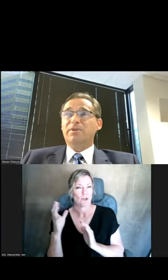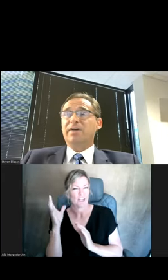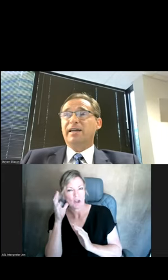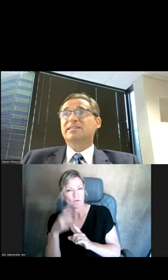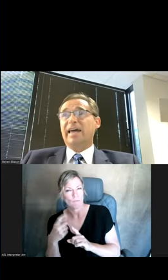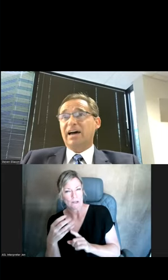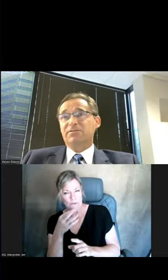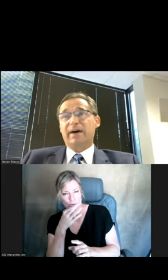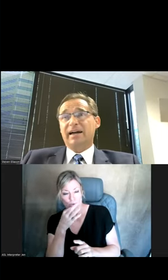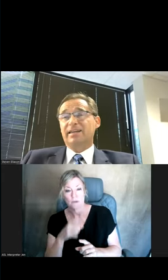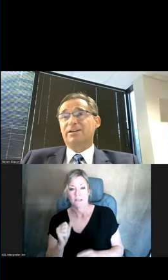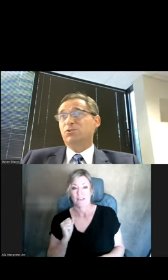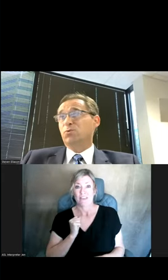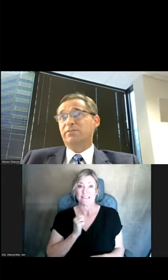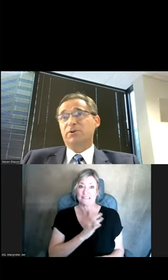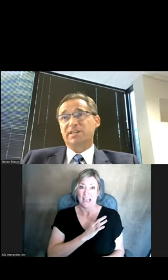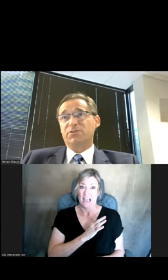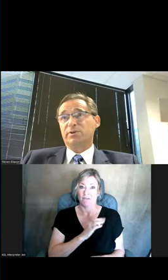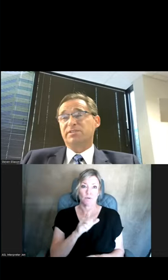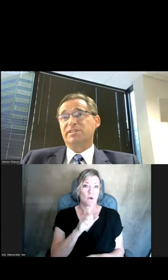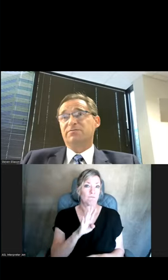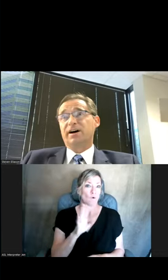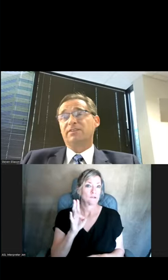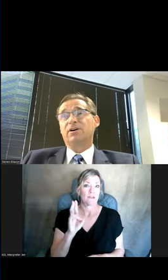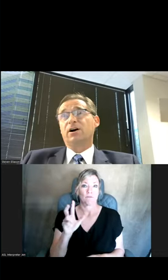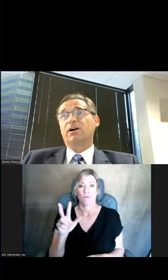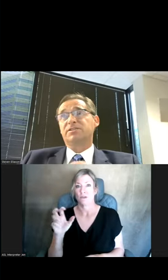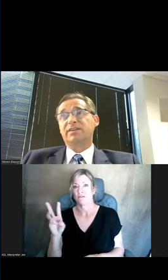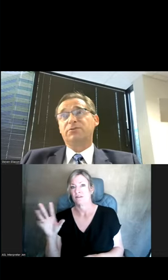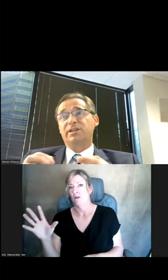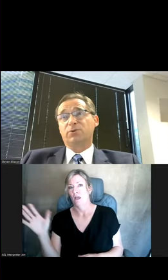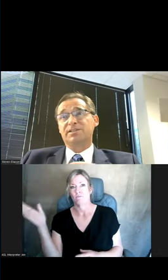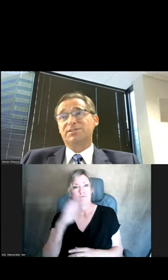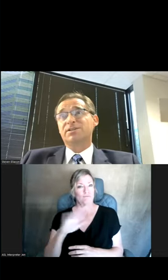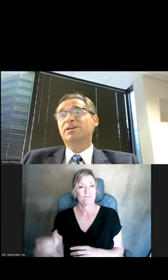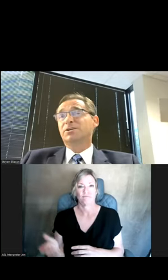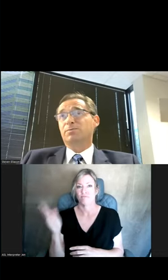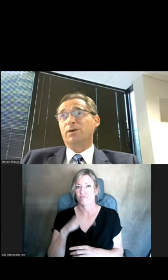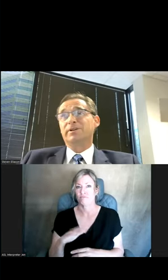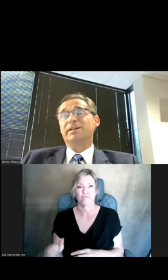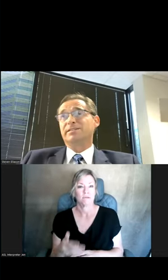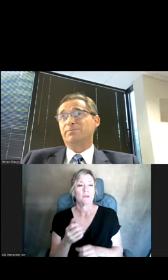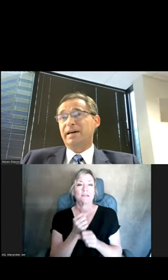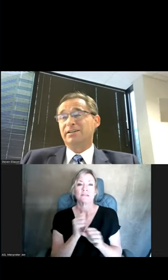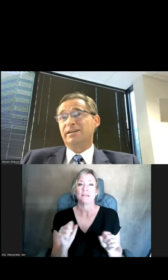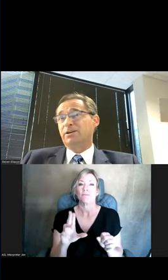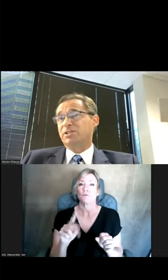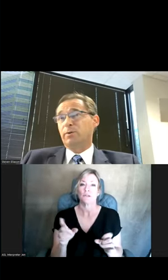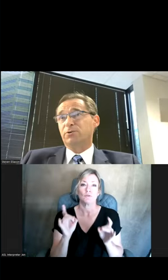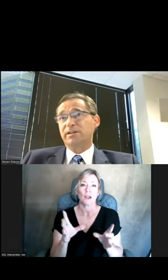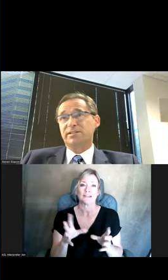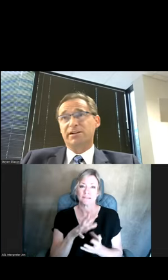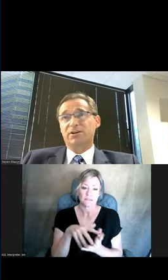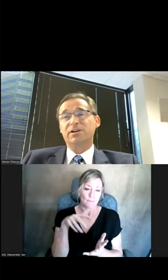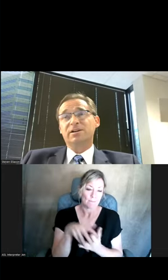that staff the back end 24-7-365. Our Safe UT crisis department is embedded in our